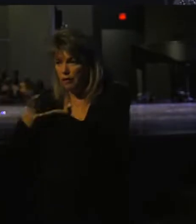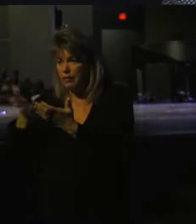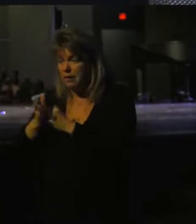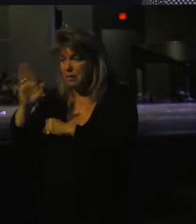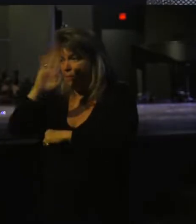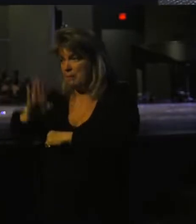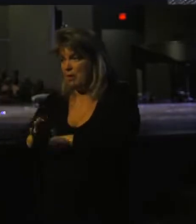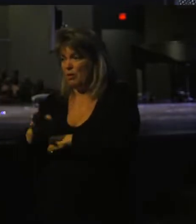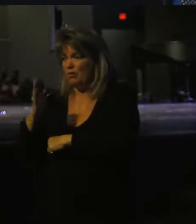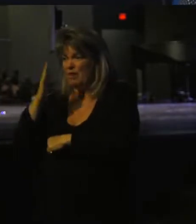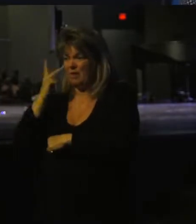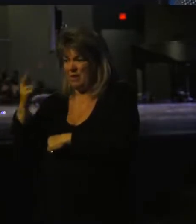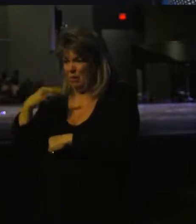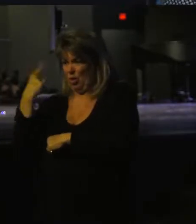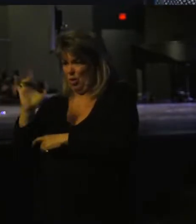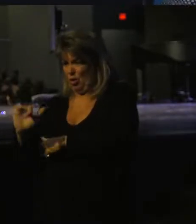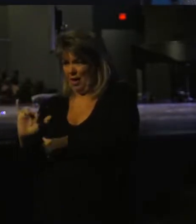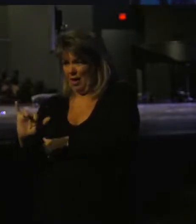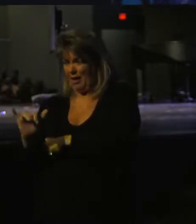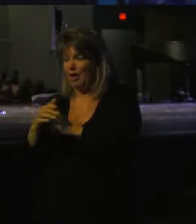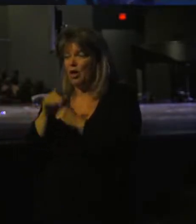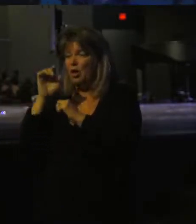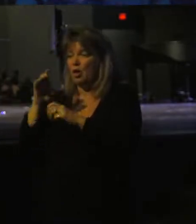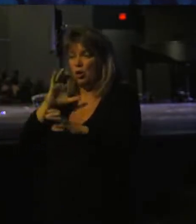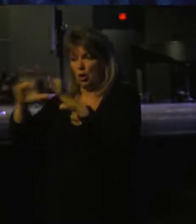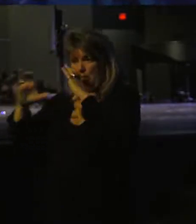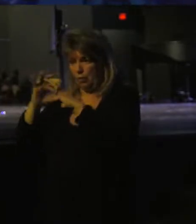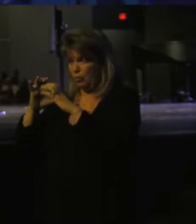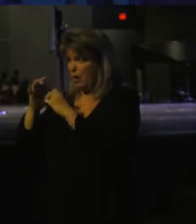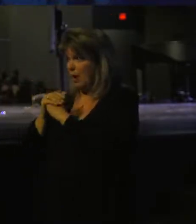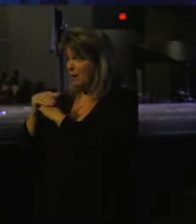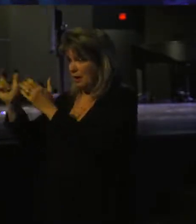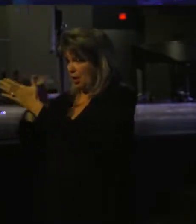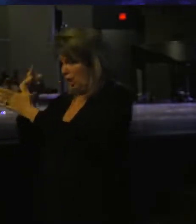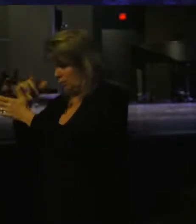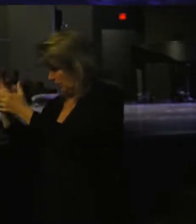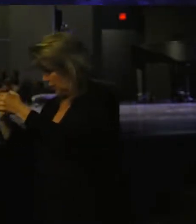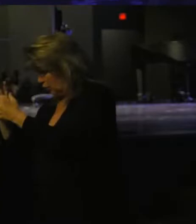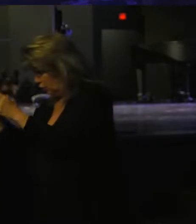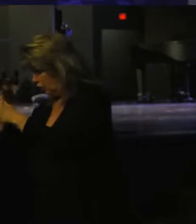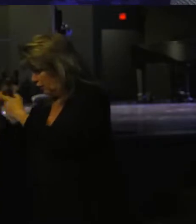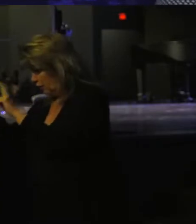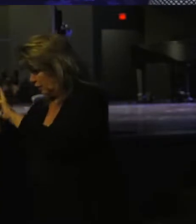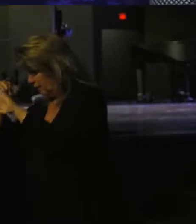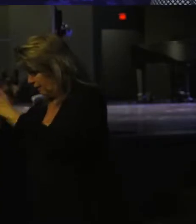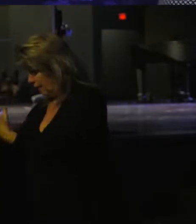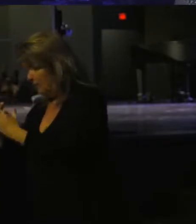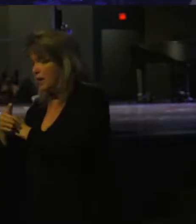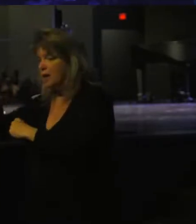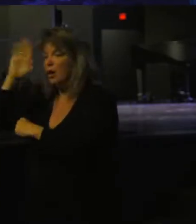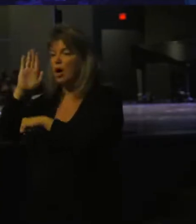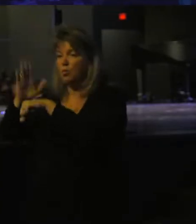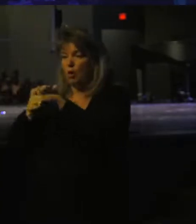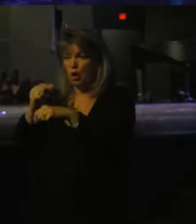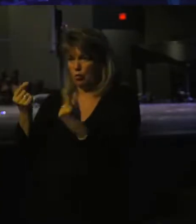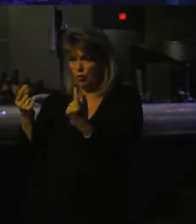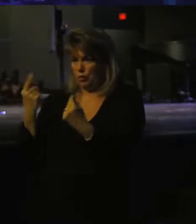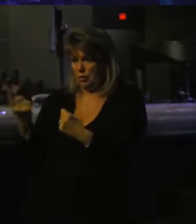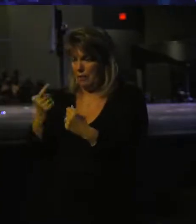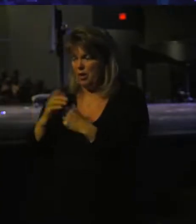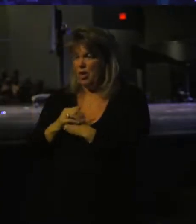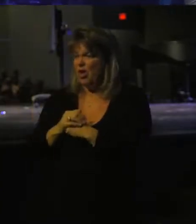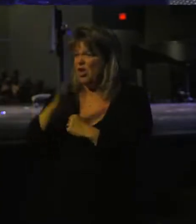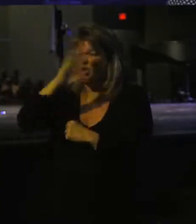Maybe you've never seen what it will look like as you communicate the gospel message to your friends and family. God will call you to do something